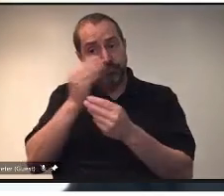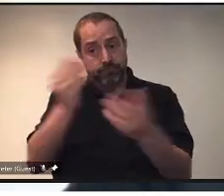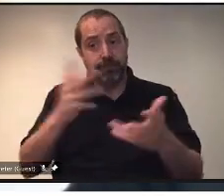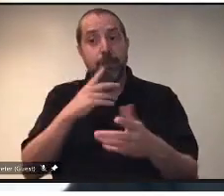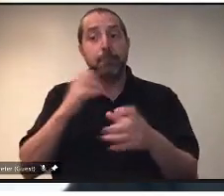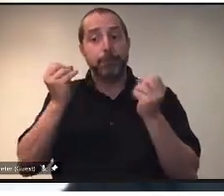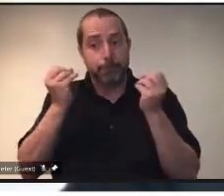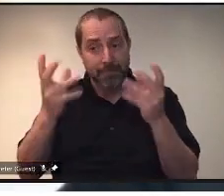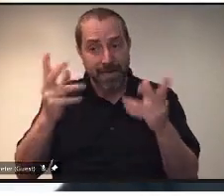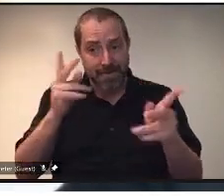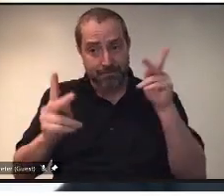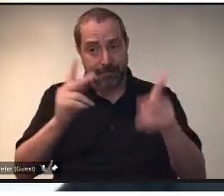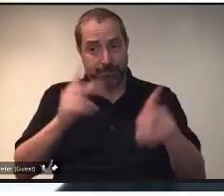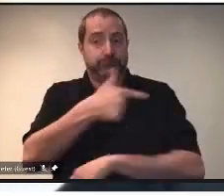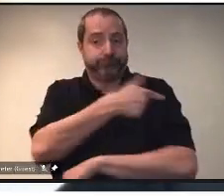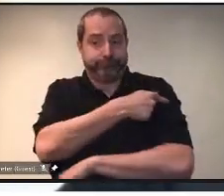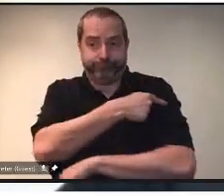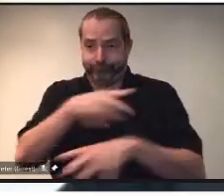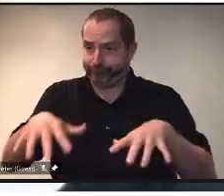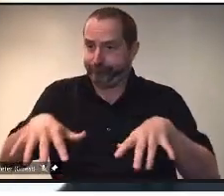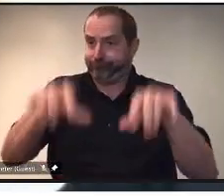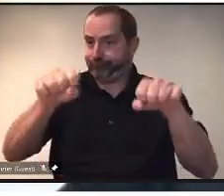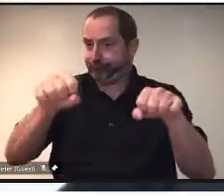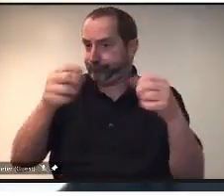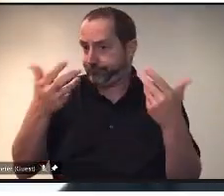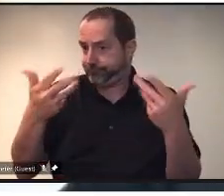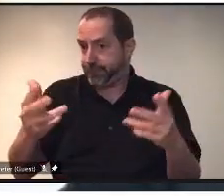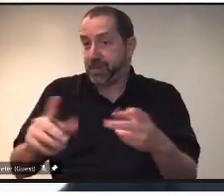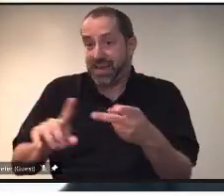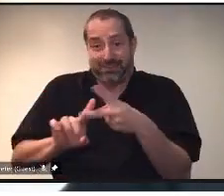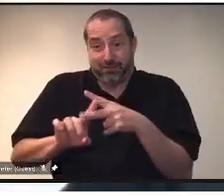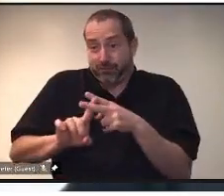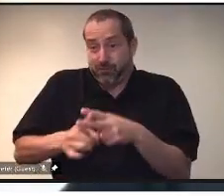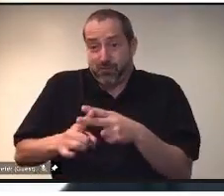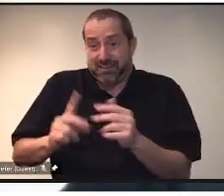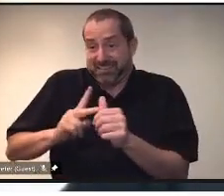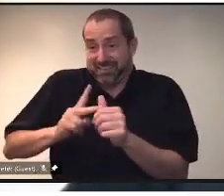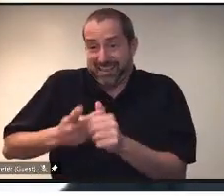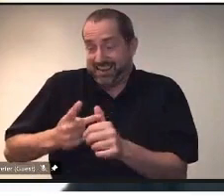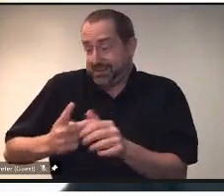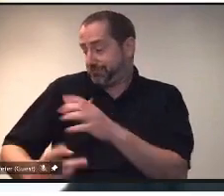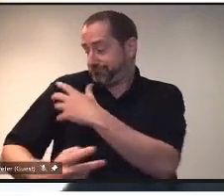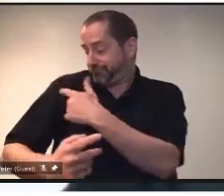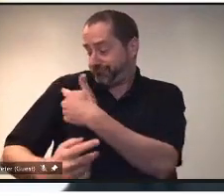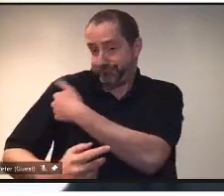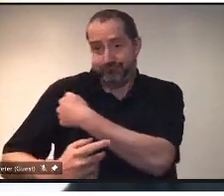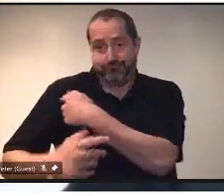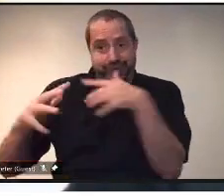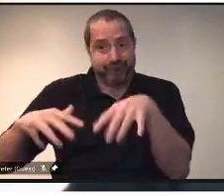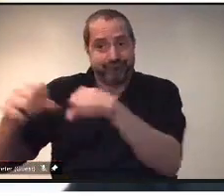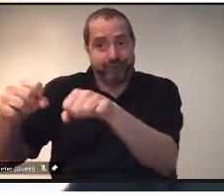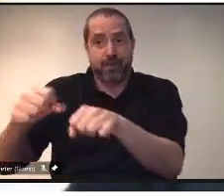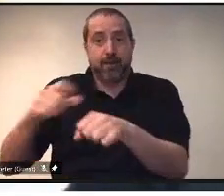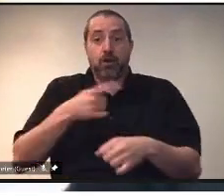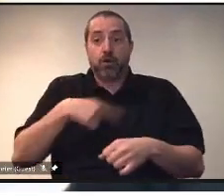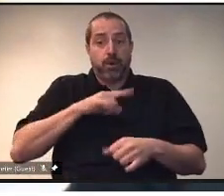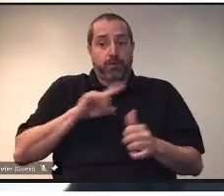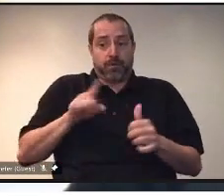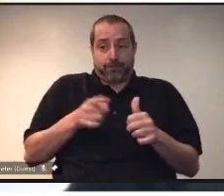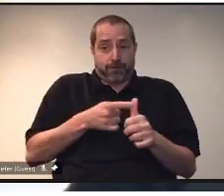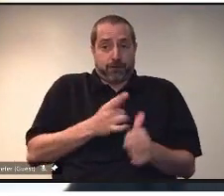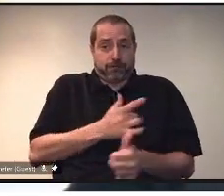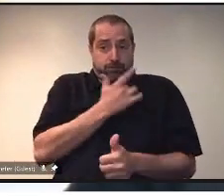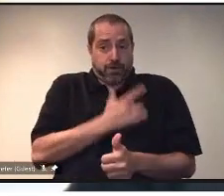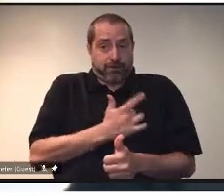on first dose and starting into second dose. What we decided that we were one of the first provinces to move into second